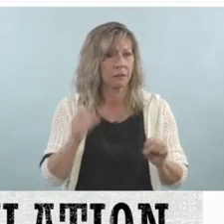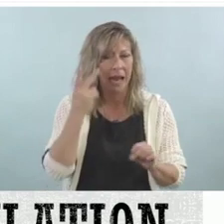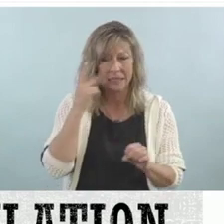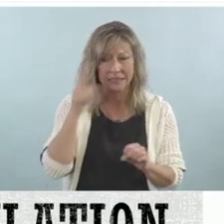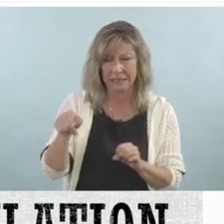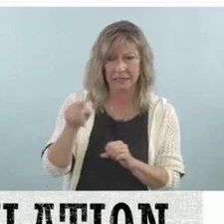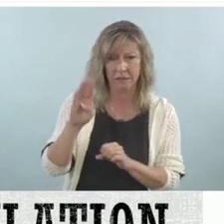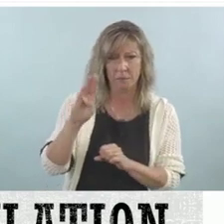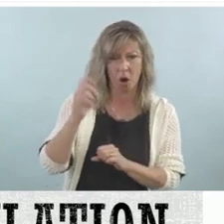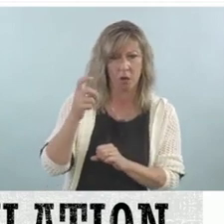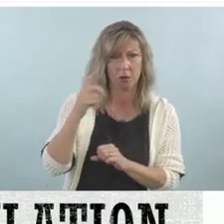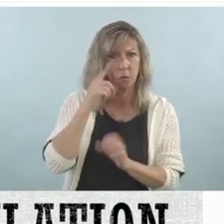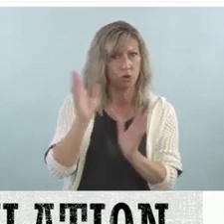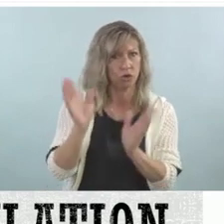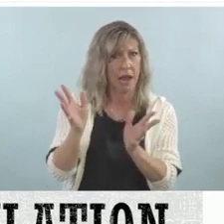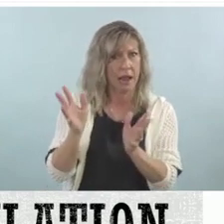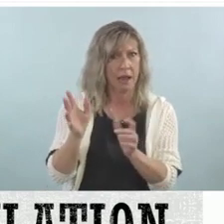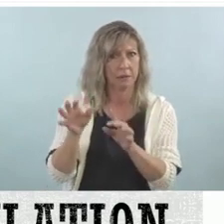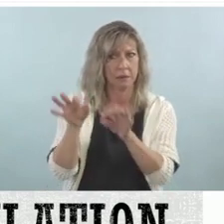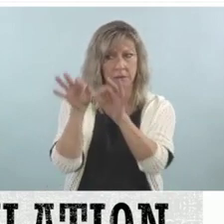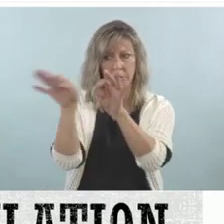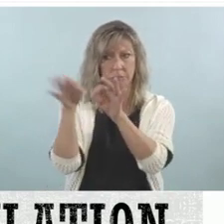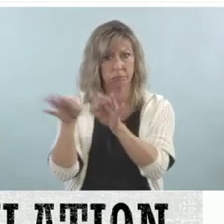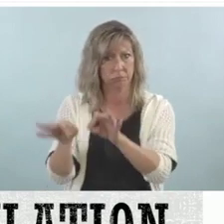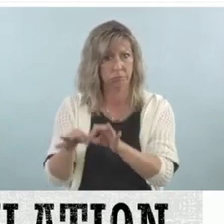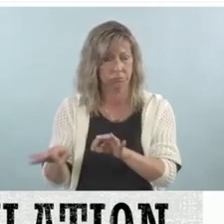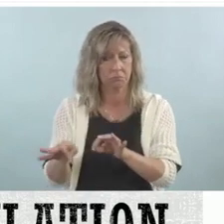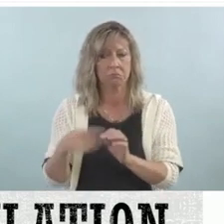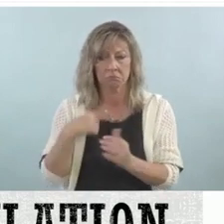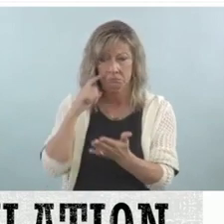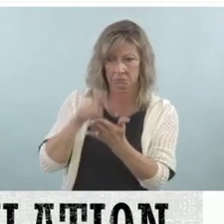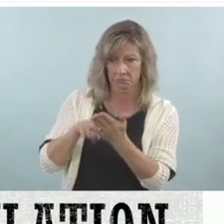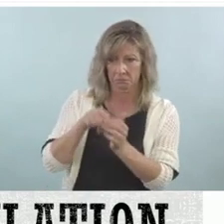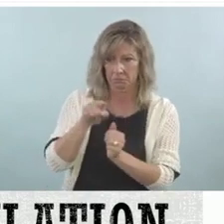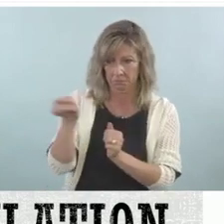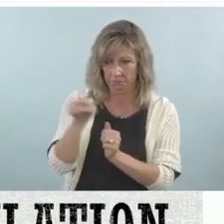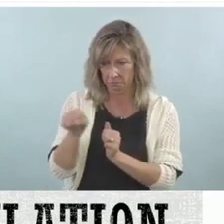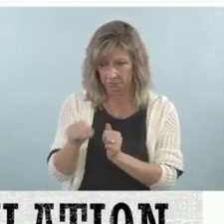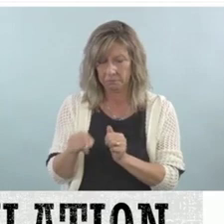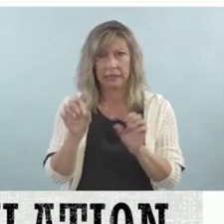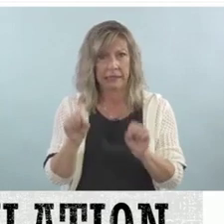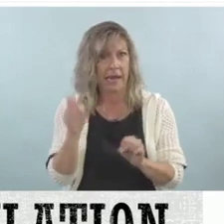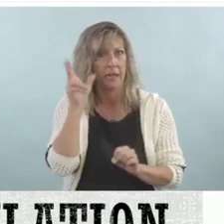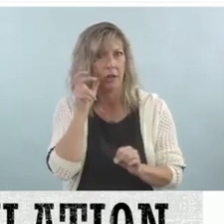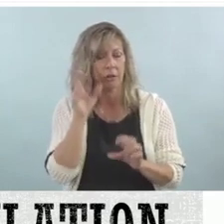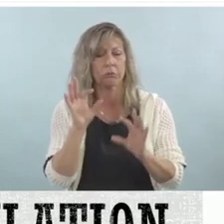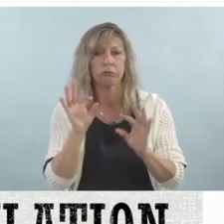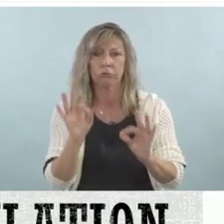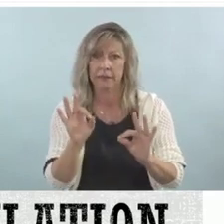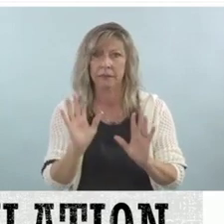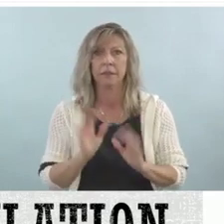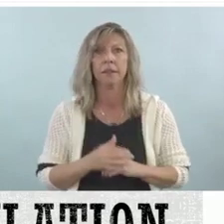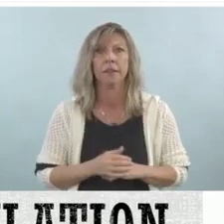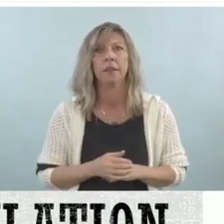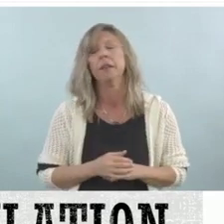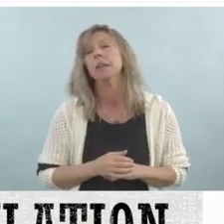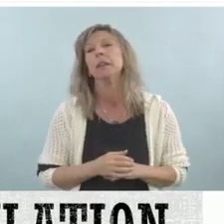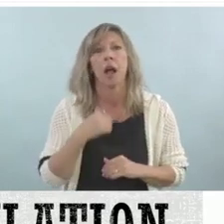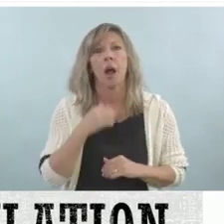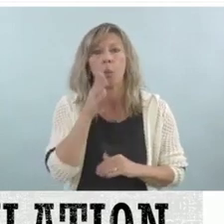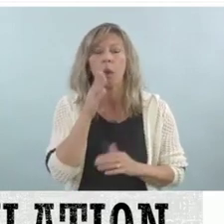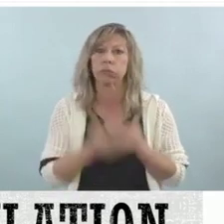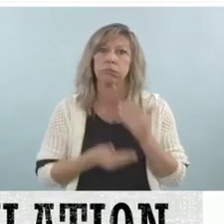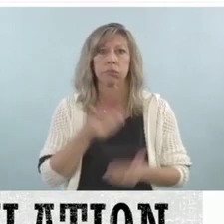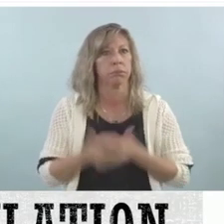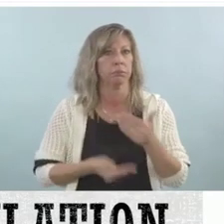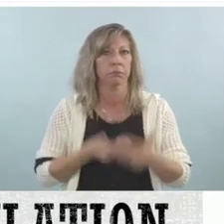and I can see that people say that they can hear me. So that's great. I'm going to probably move at a fairly rapid